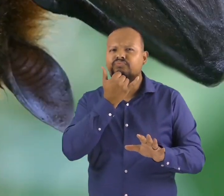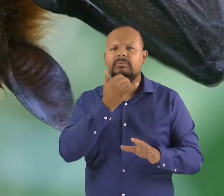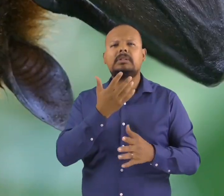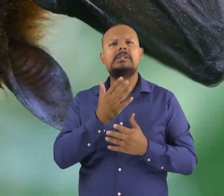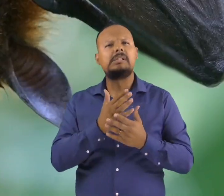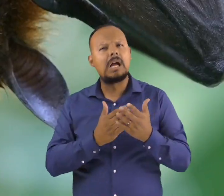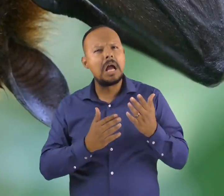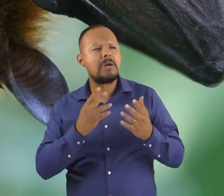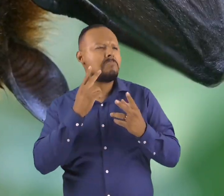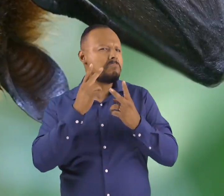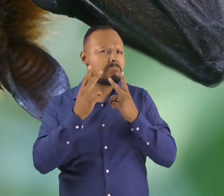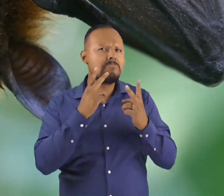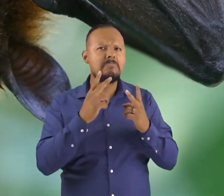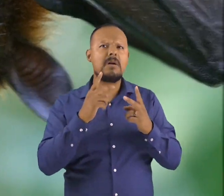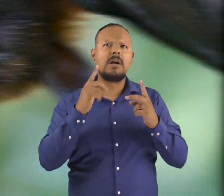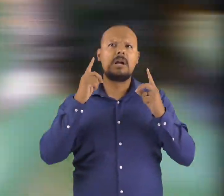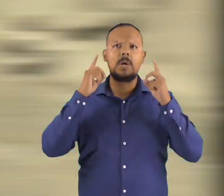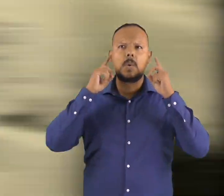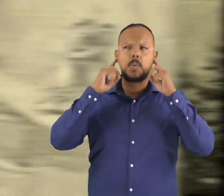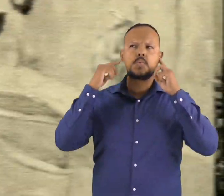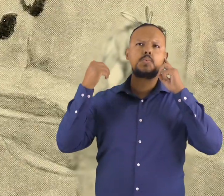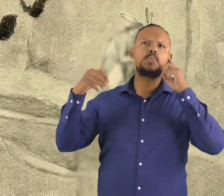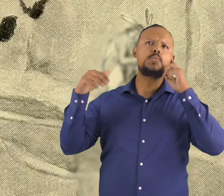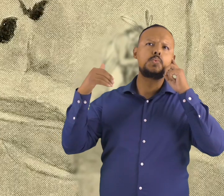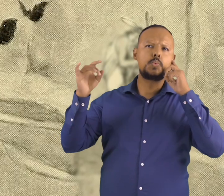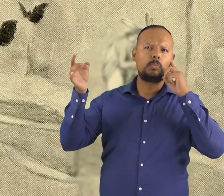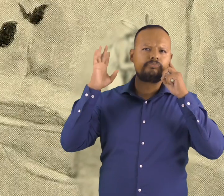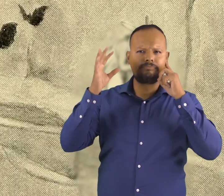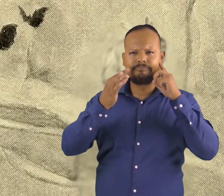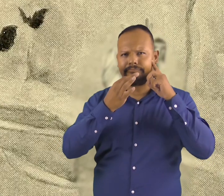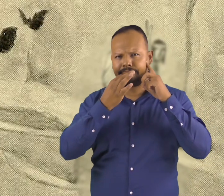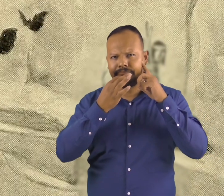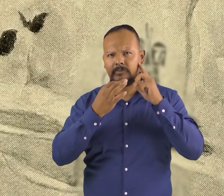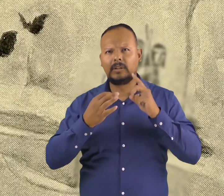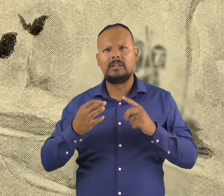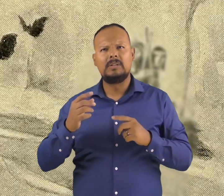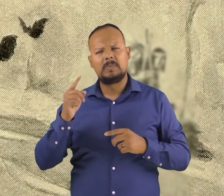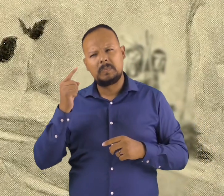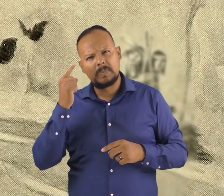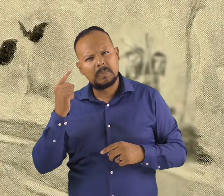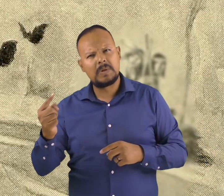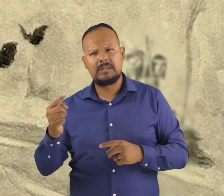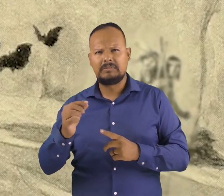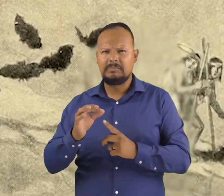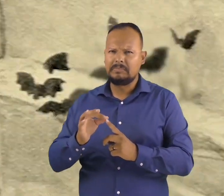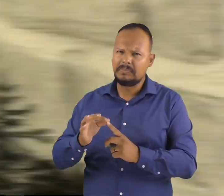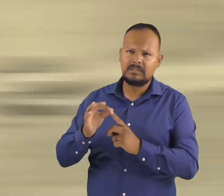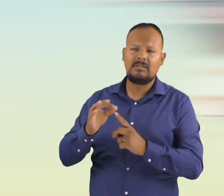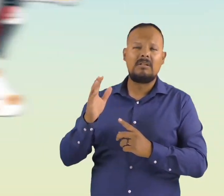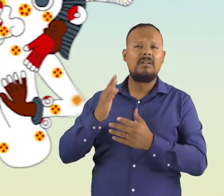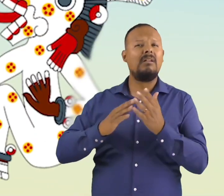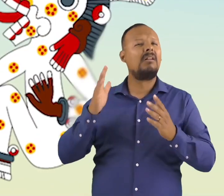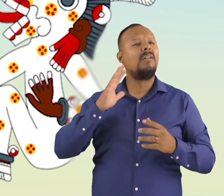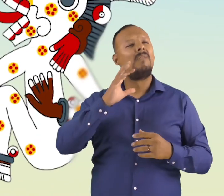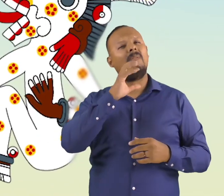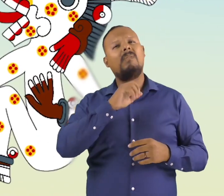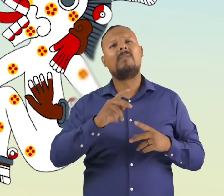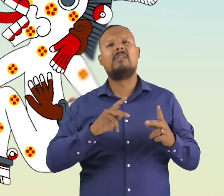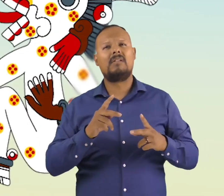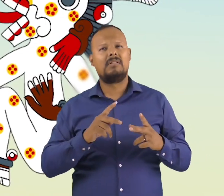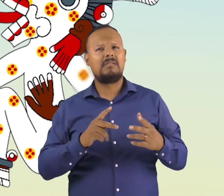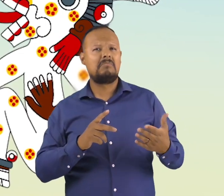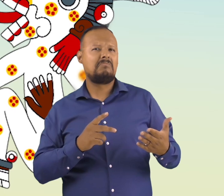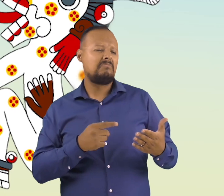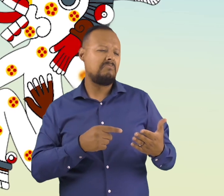The bat is so unique that some ancient civilizations worshipped them. For example,